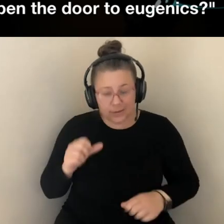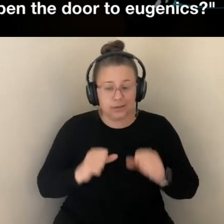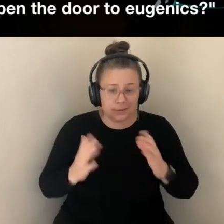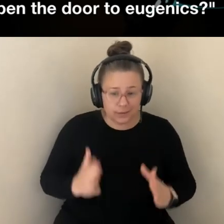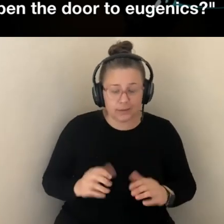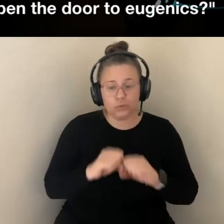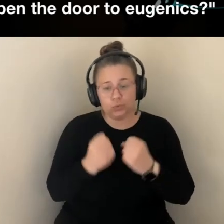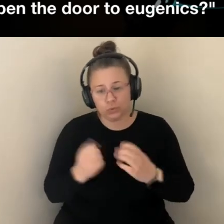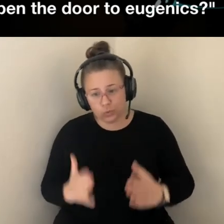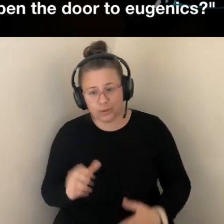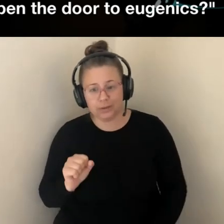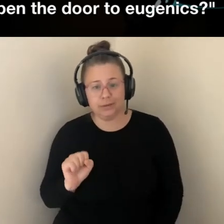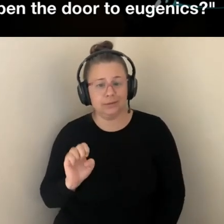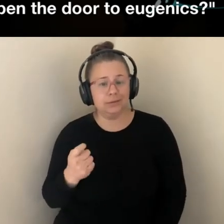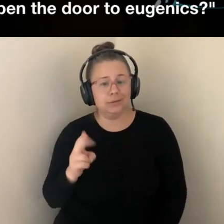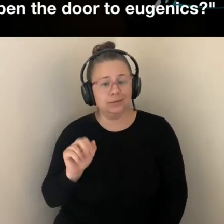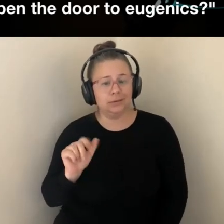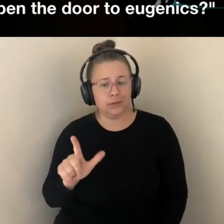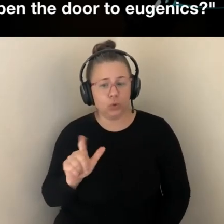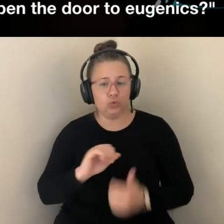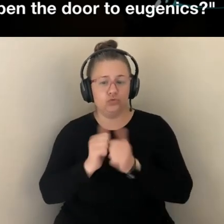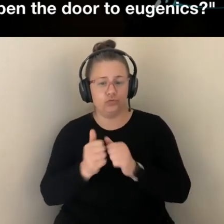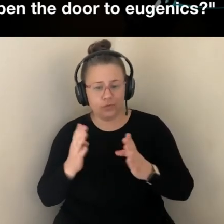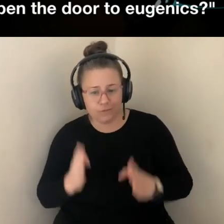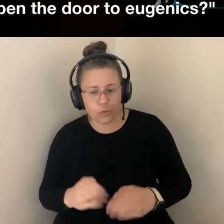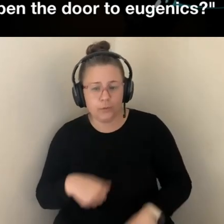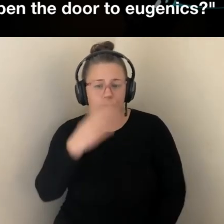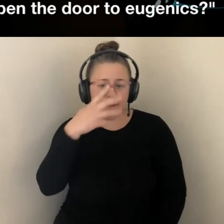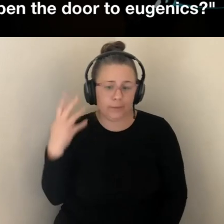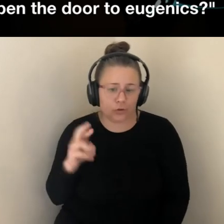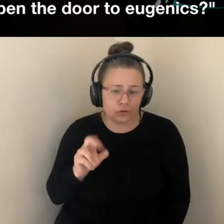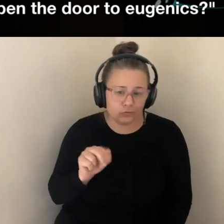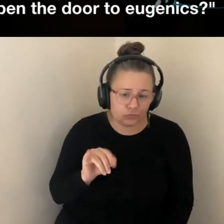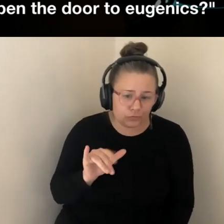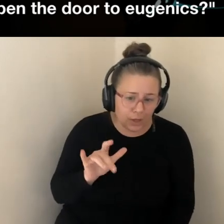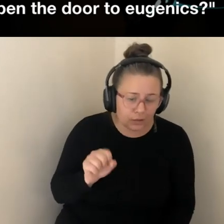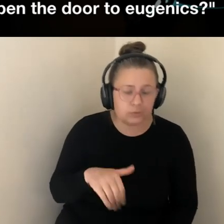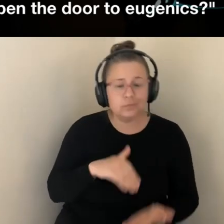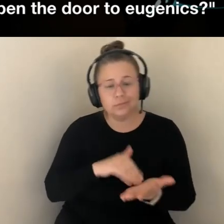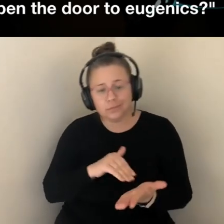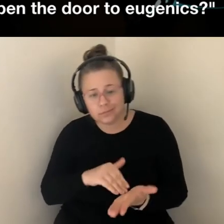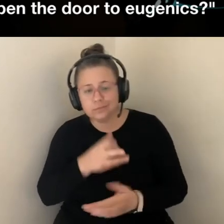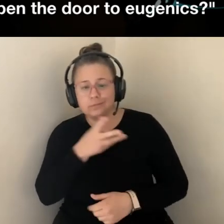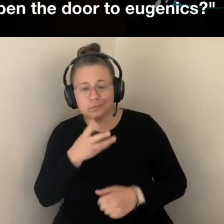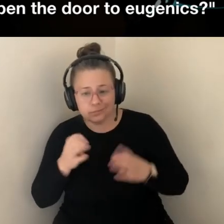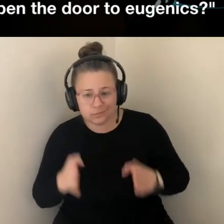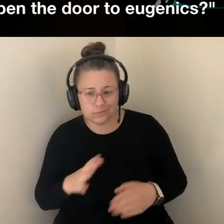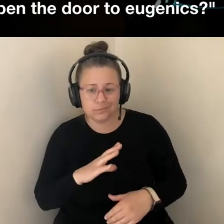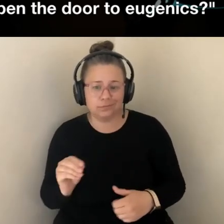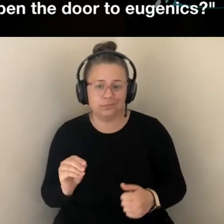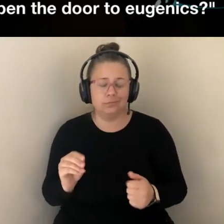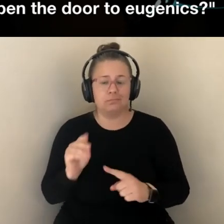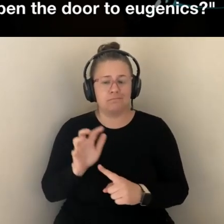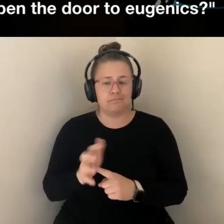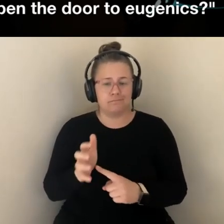POPULARIZERS. SO BUCHAN AND BROCK, DANIELS, AND WICKLER IDENTIFY THREE CORE TENANTS